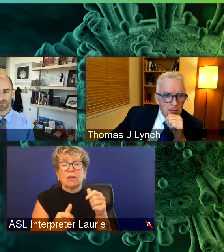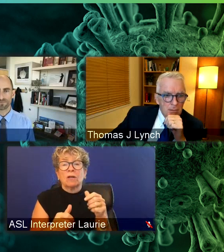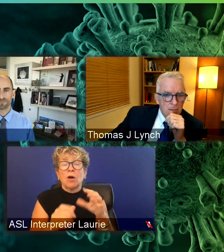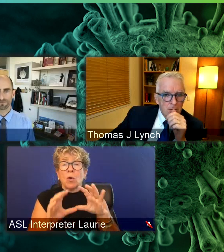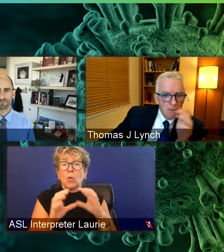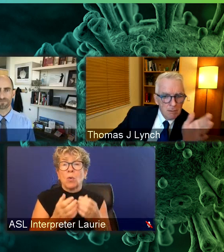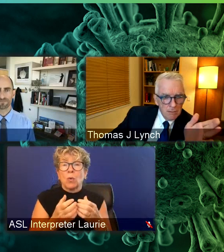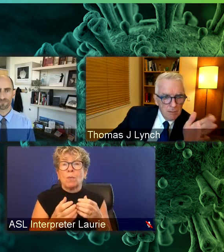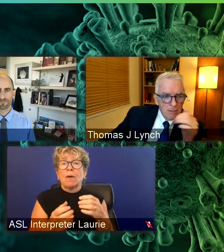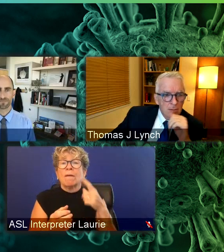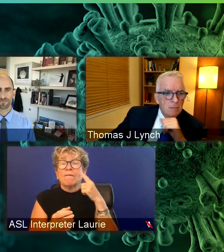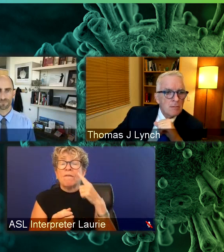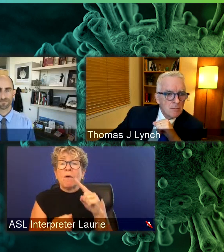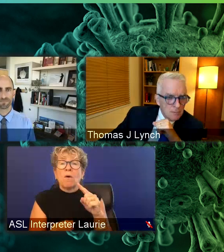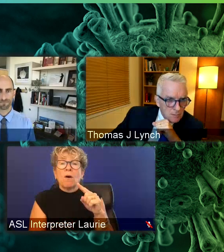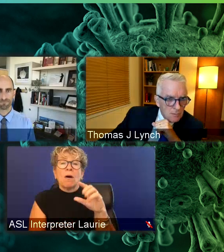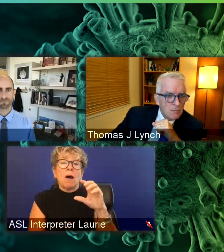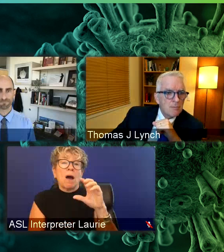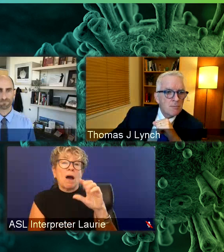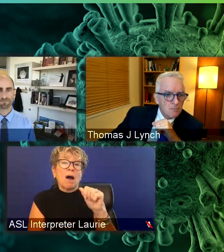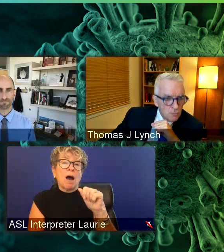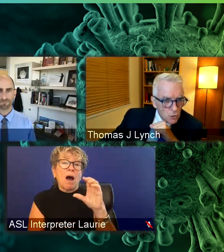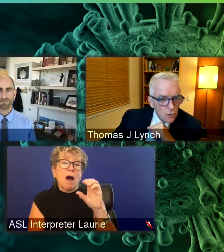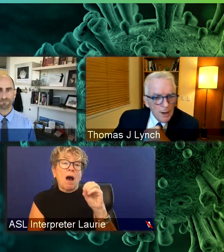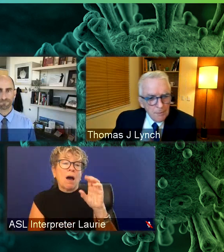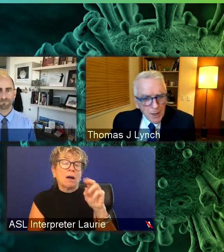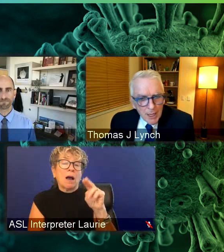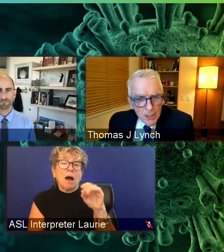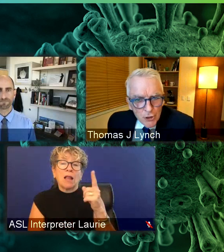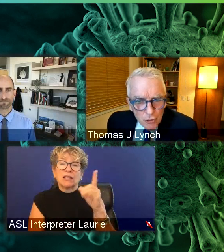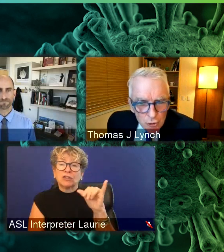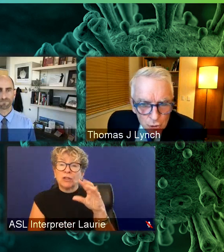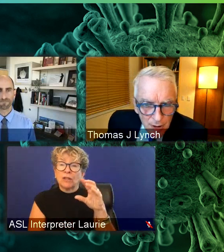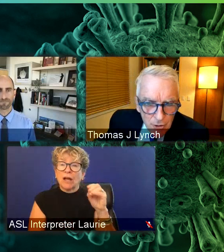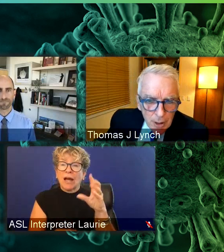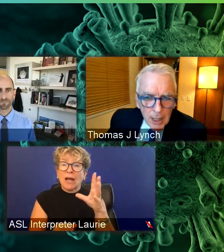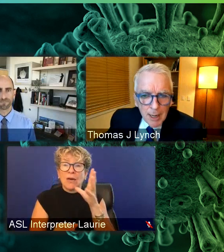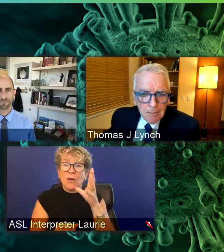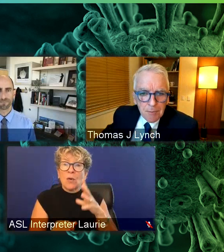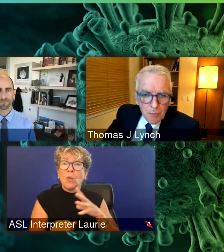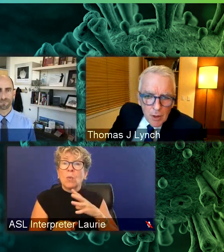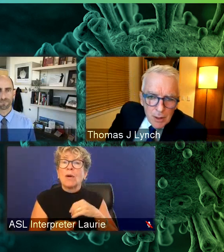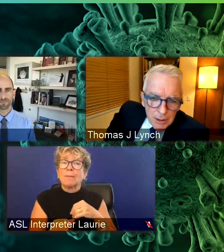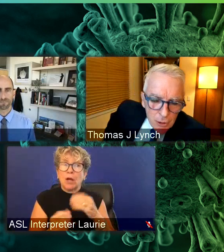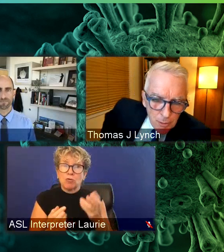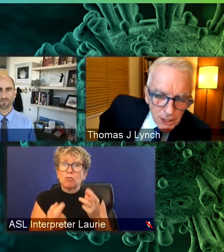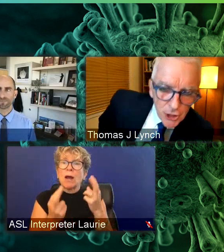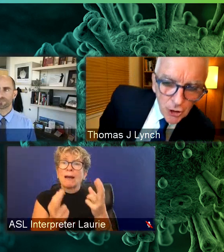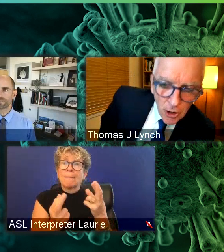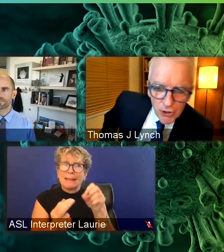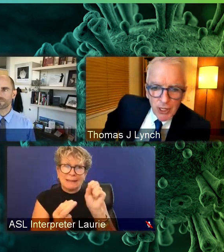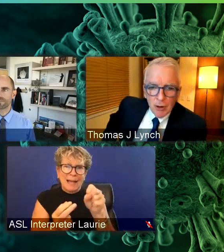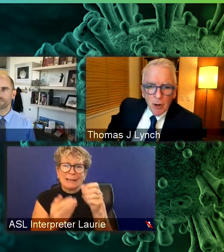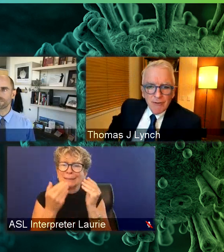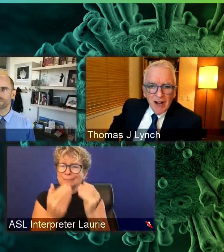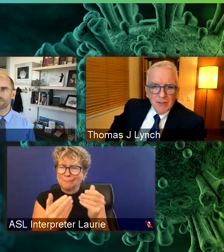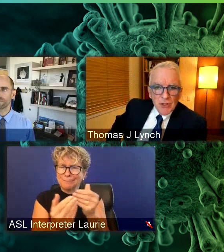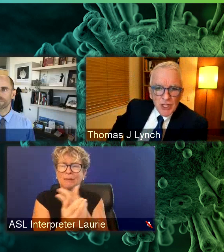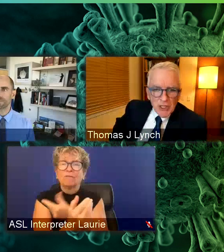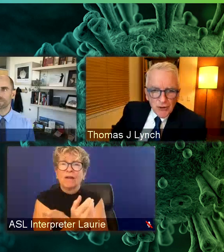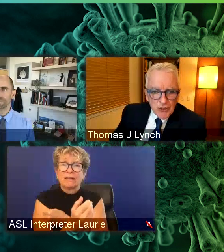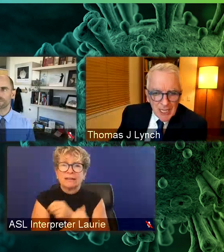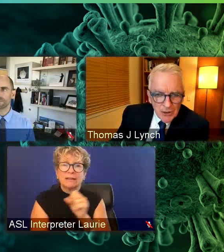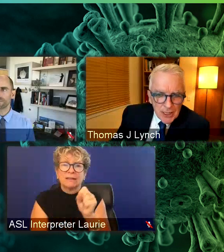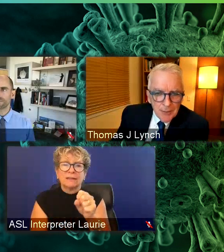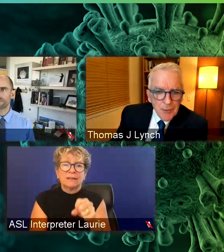recommended all pregnant women get vaccinated. Great. So, Trevor, you mentioned an R0 of five